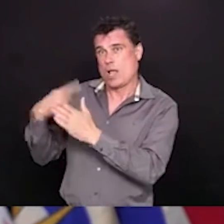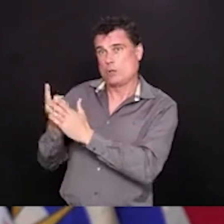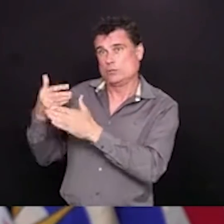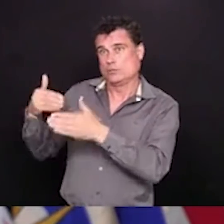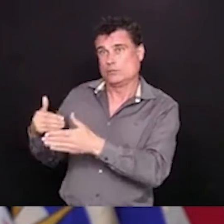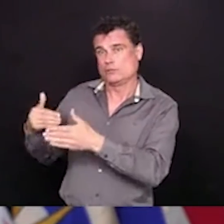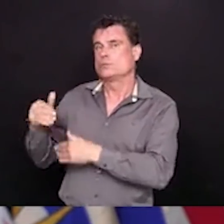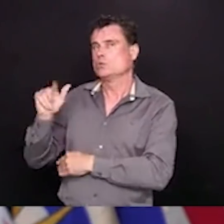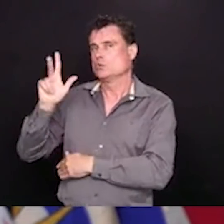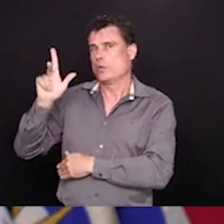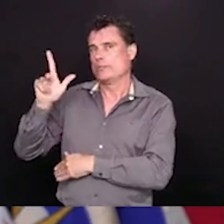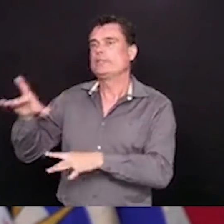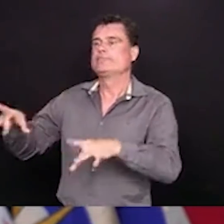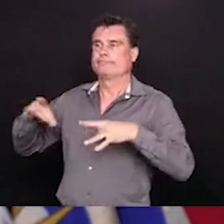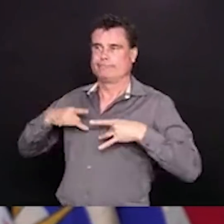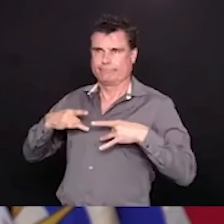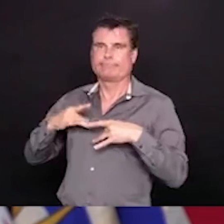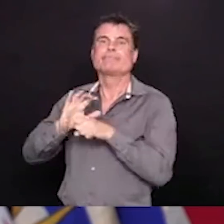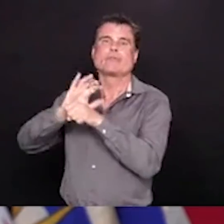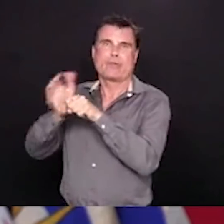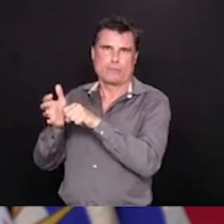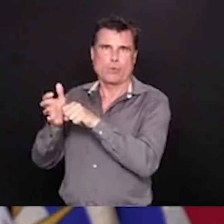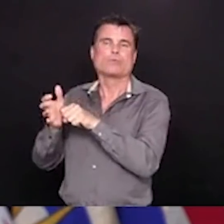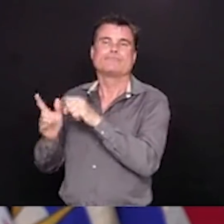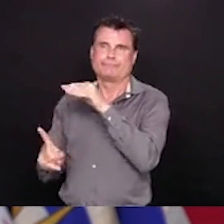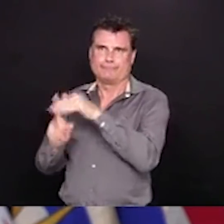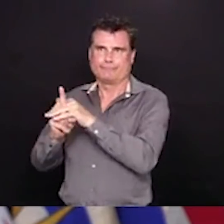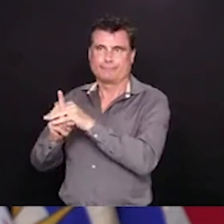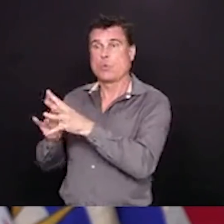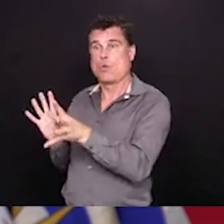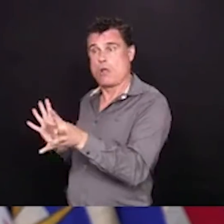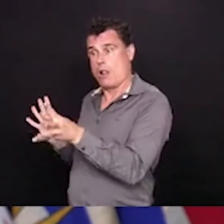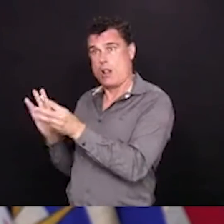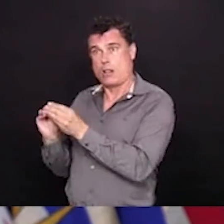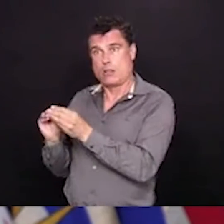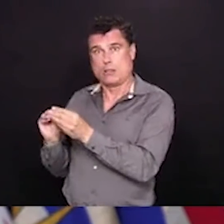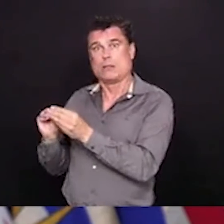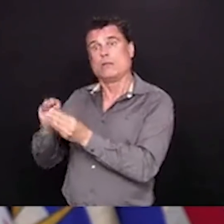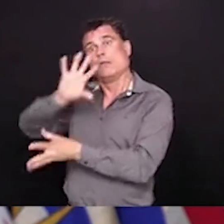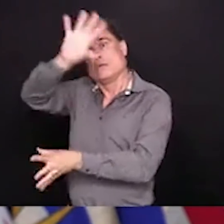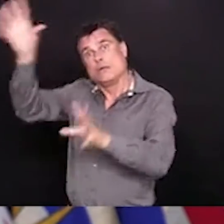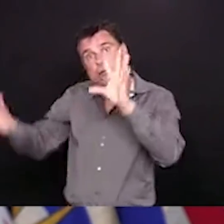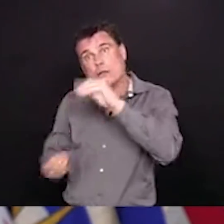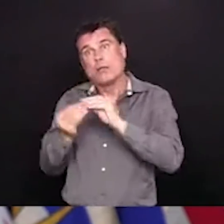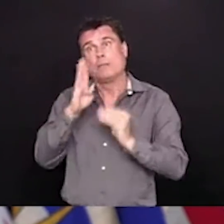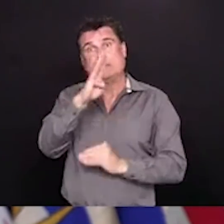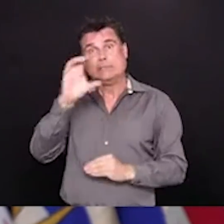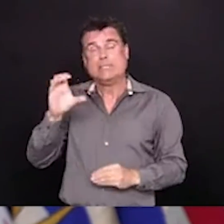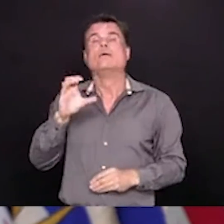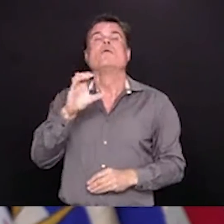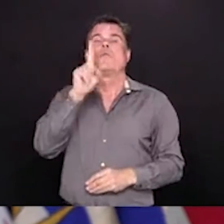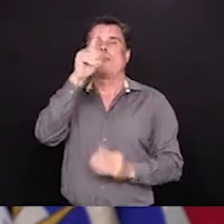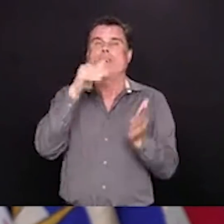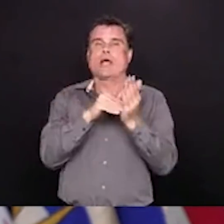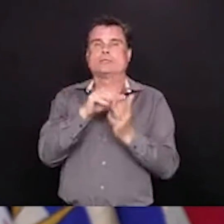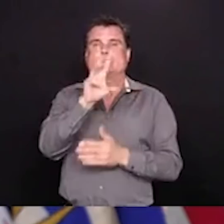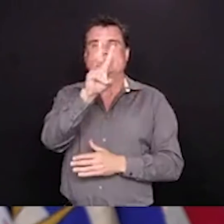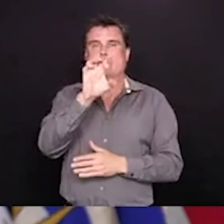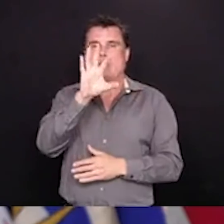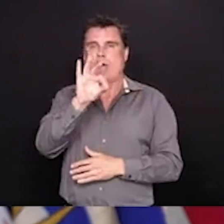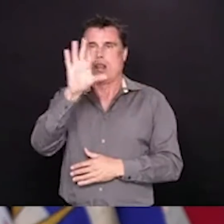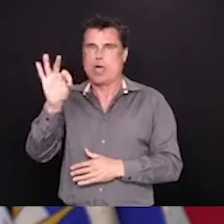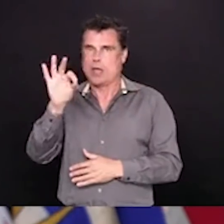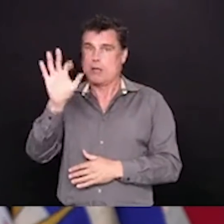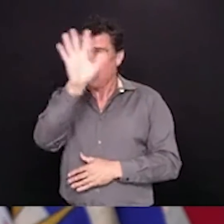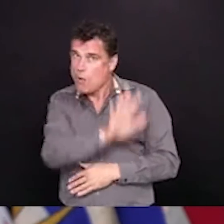total up to 1,699 people who've tested positive for COVID-19 here in British Columbia. And our